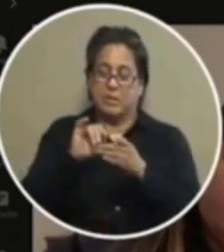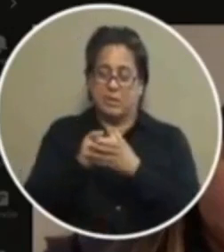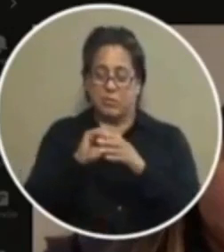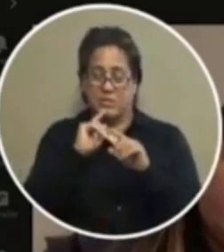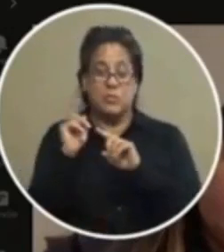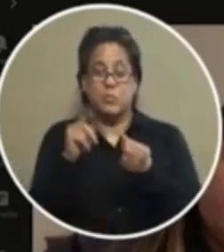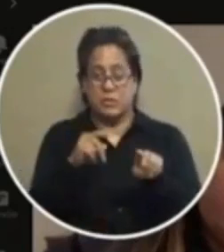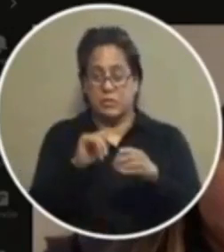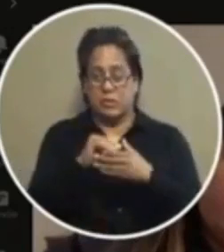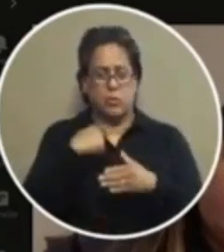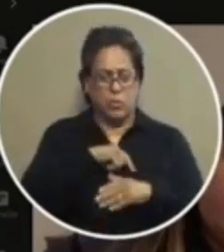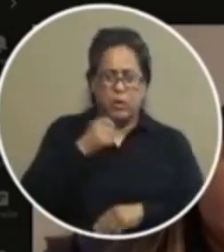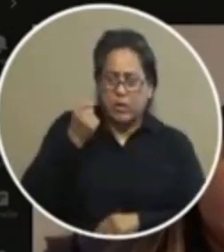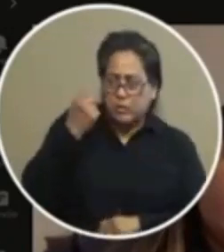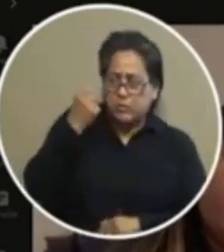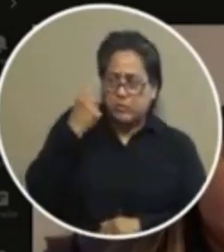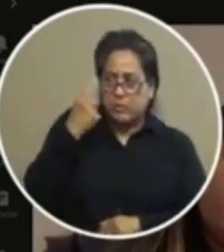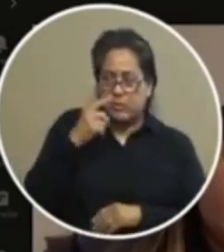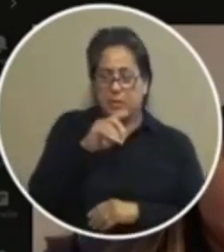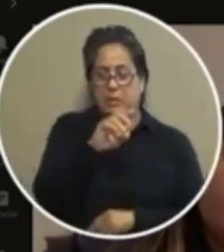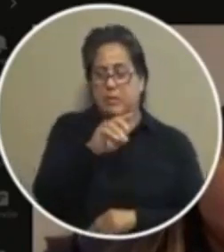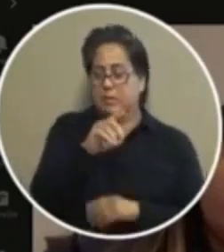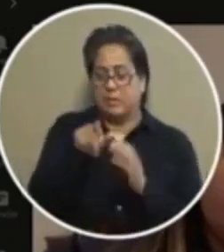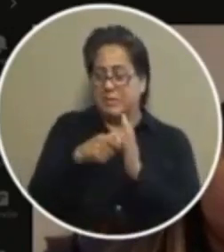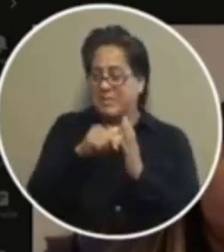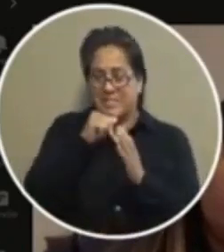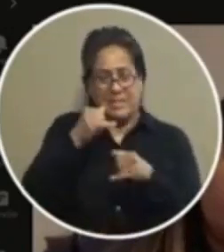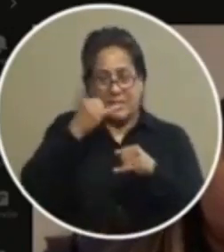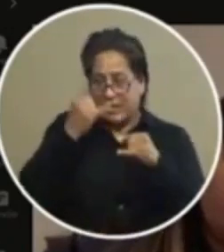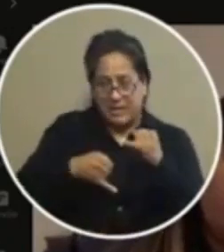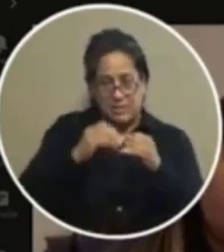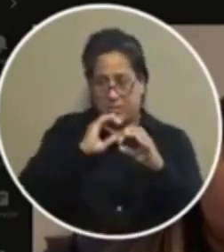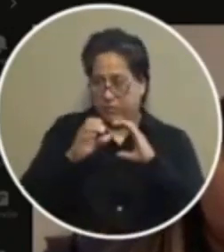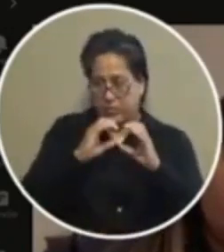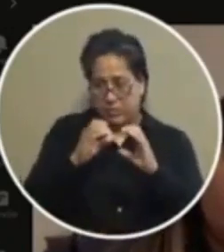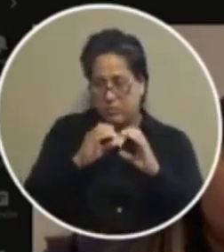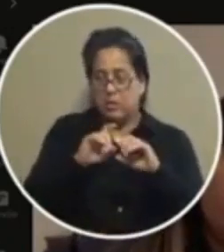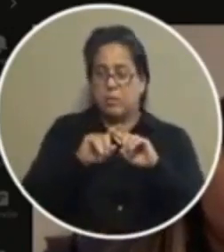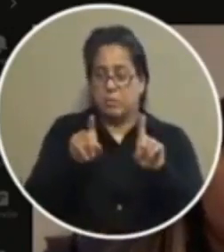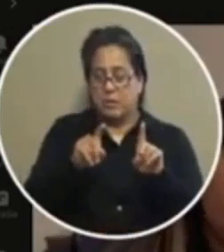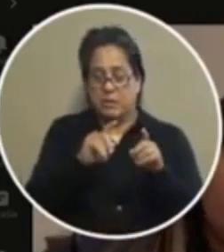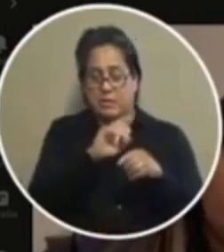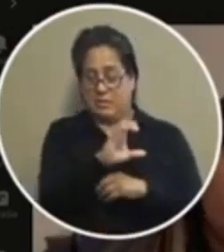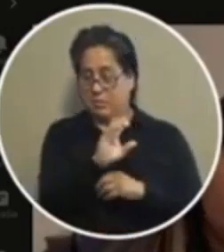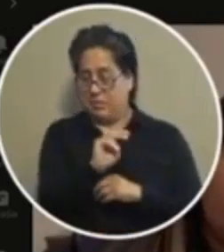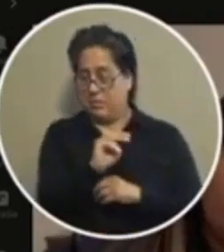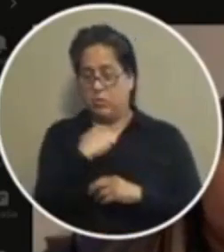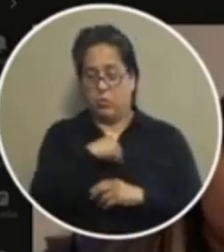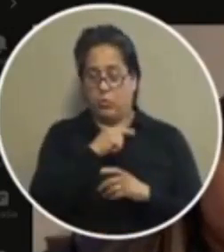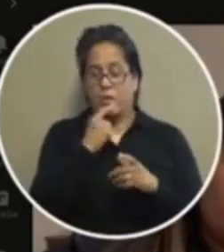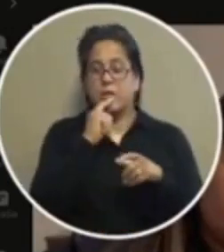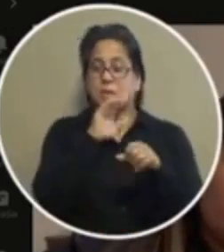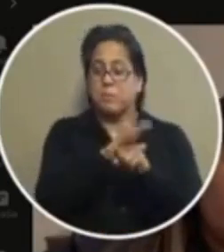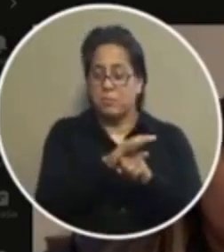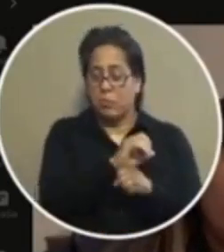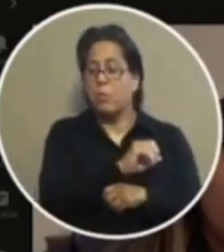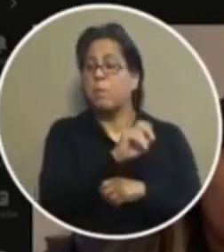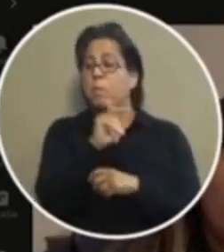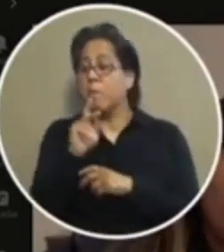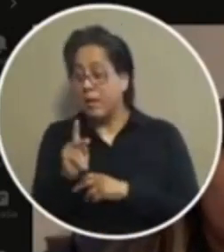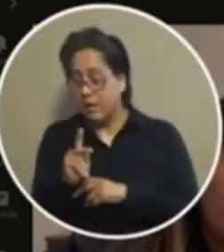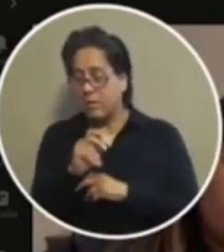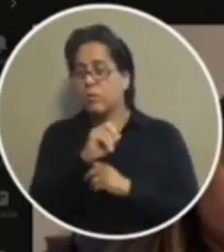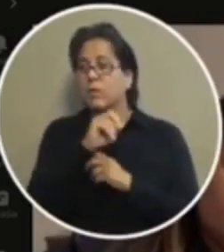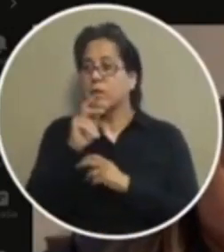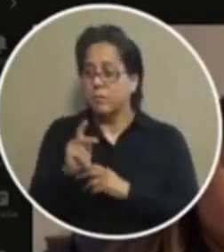that was given we understood that this would not be the last conversation that we have but as a city manager said we made a commitment to coming back so we're